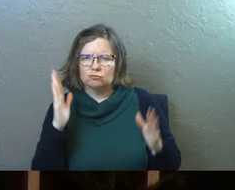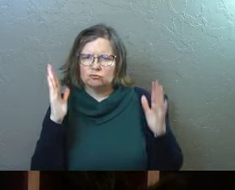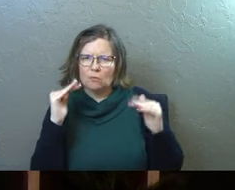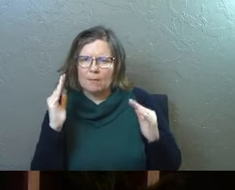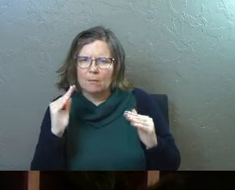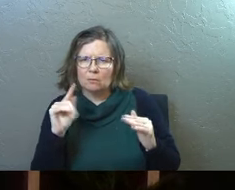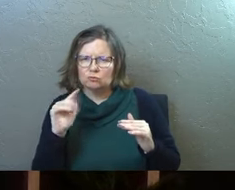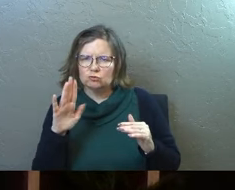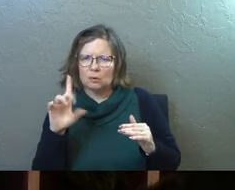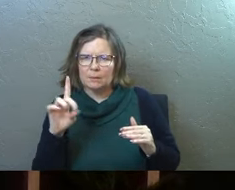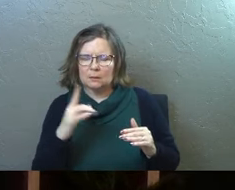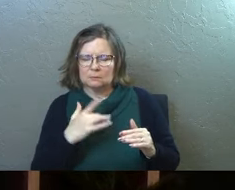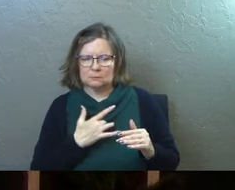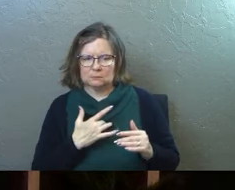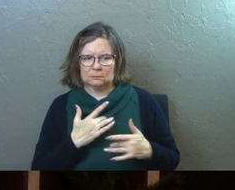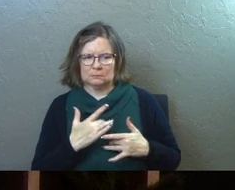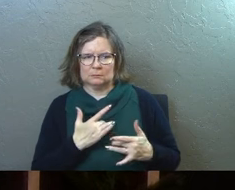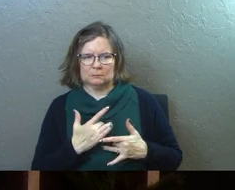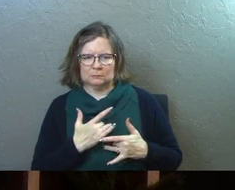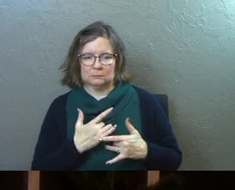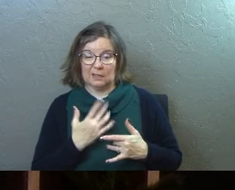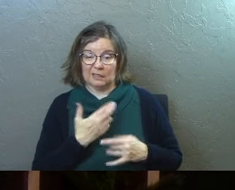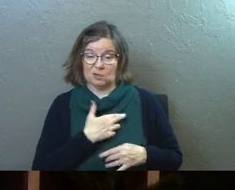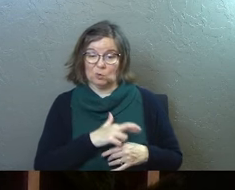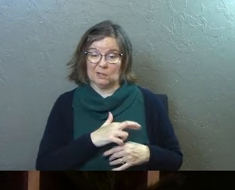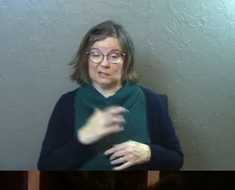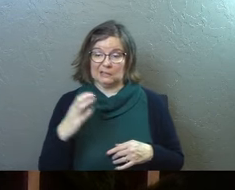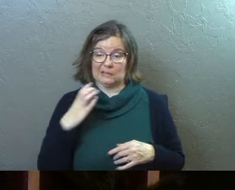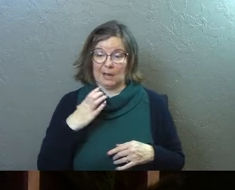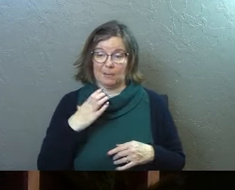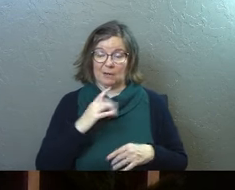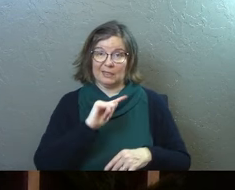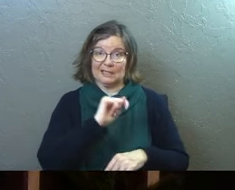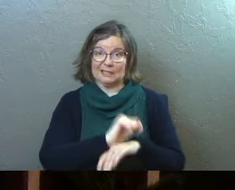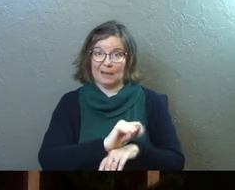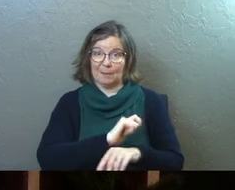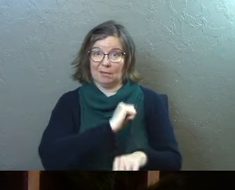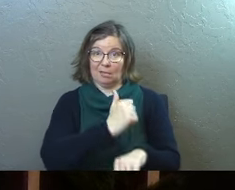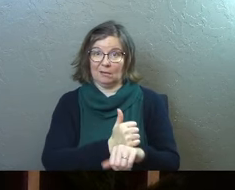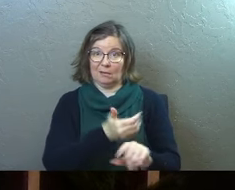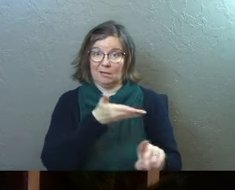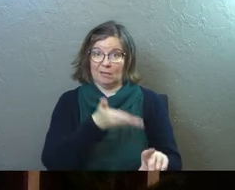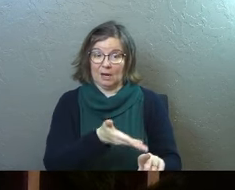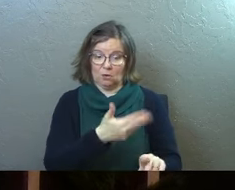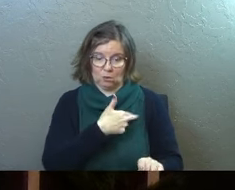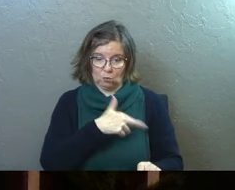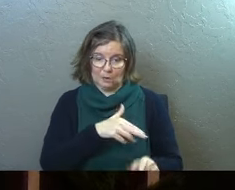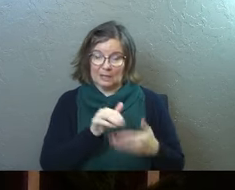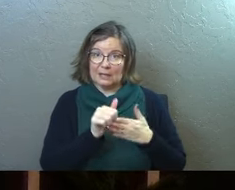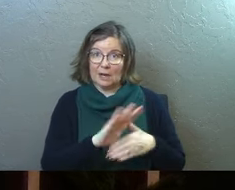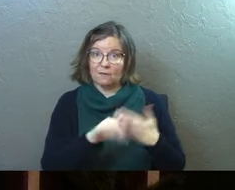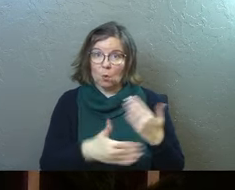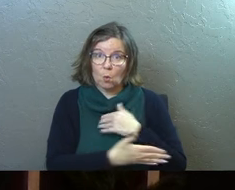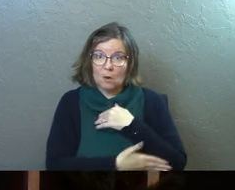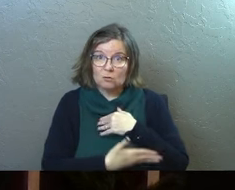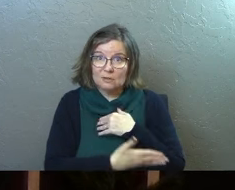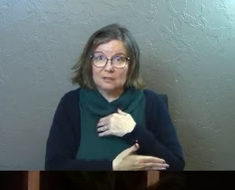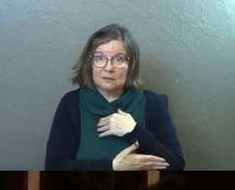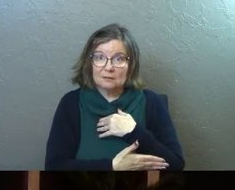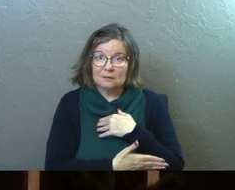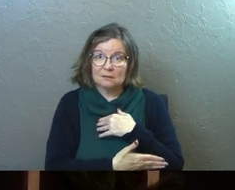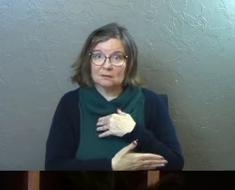This is, this is the religious capital of all Israel. The temple is there. These are the religious leaders of the whole country.